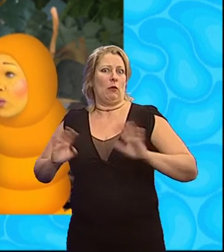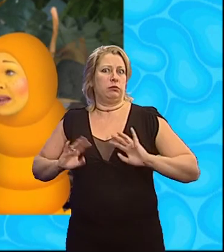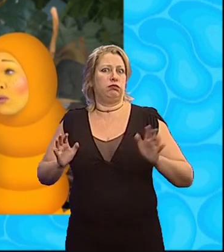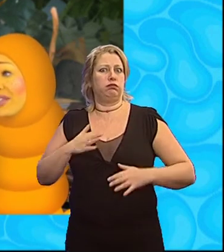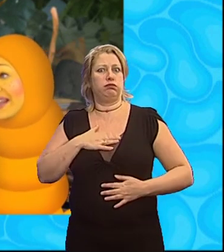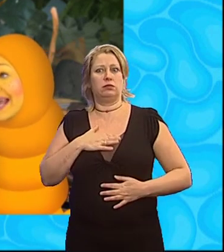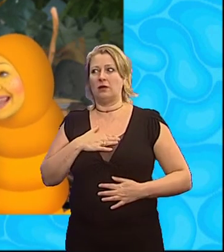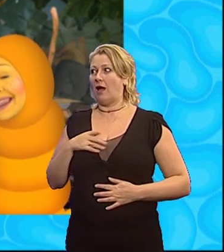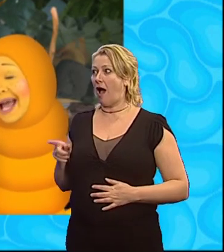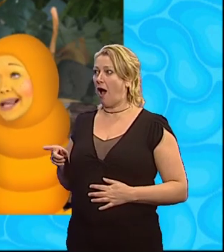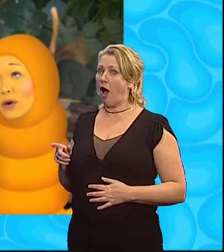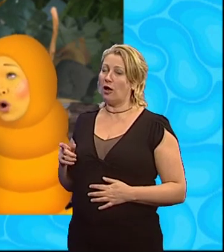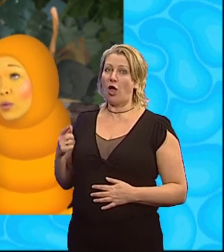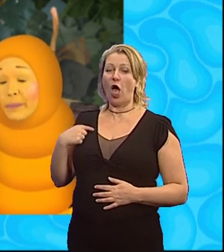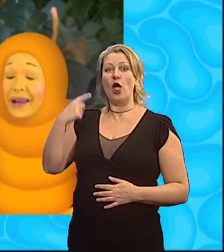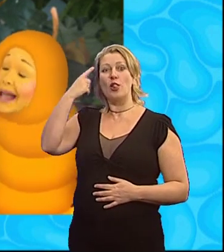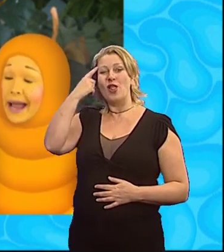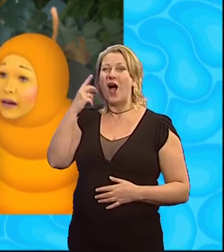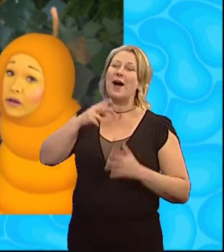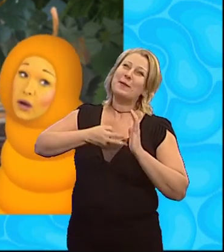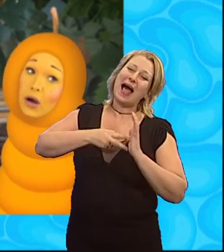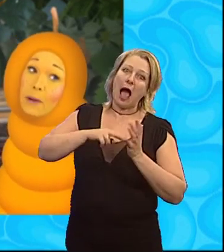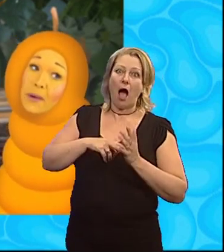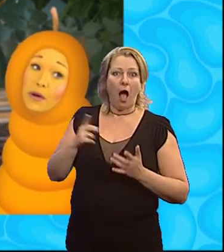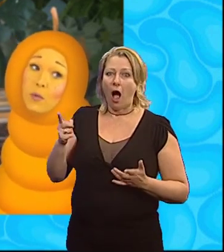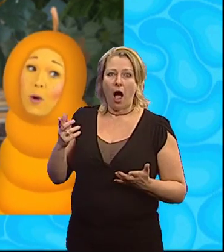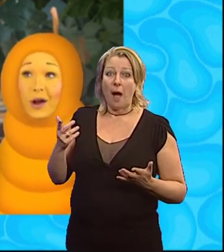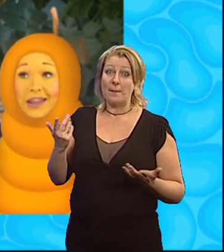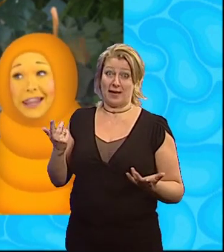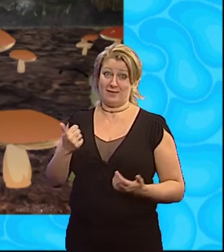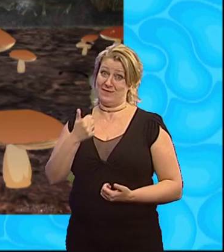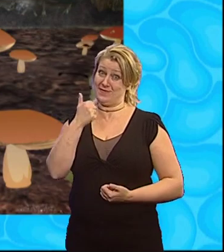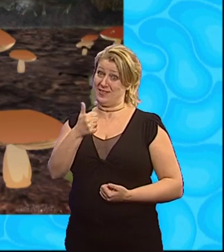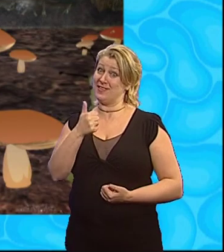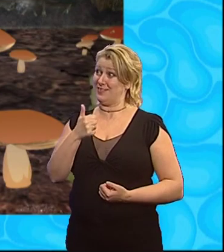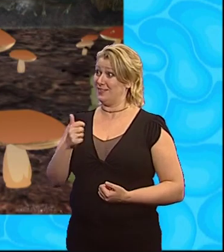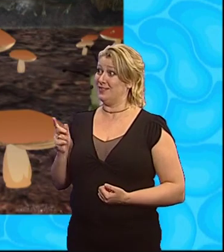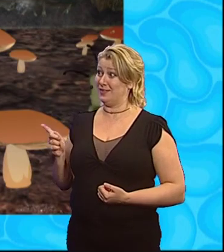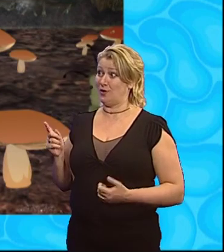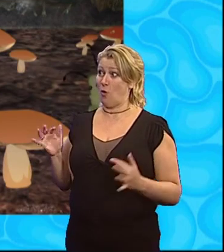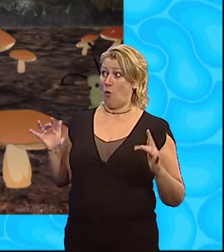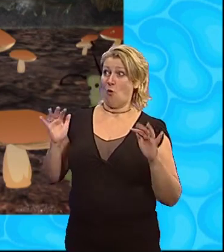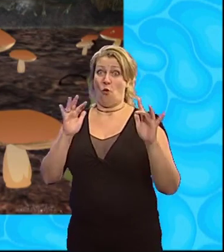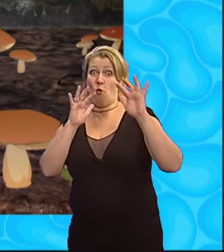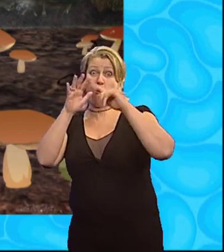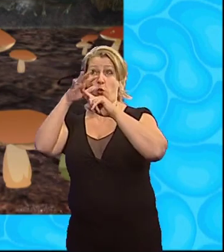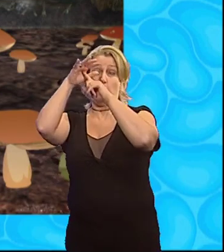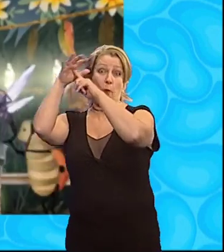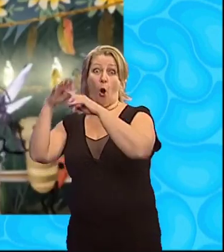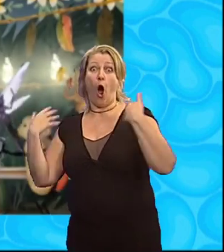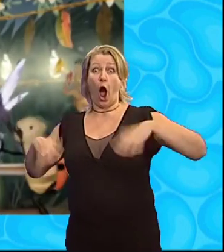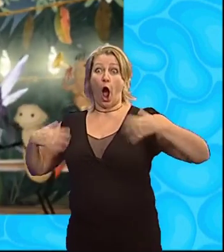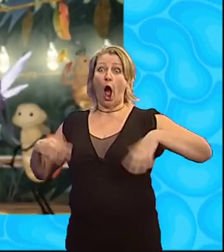Well, it wasn't exactly what we'd planned. But it was the best party stunt ever!